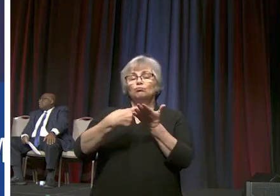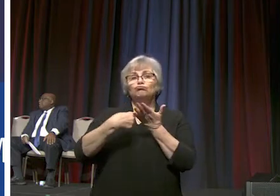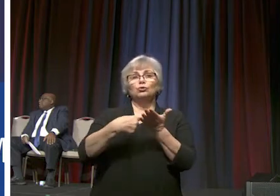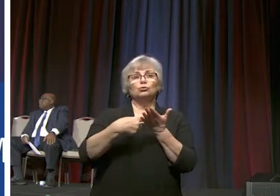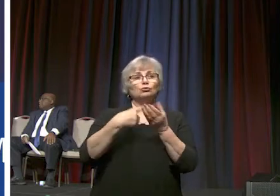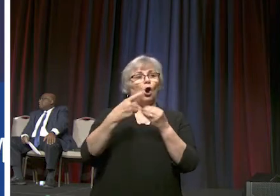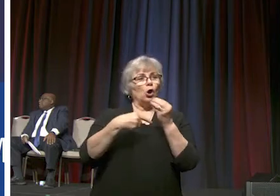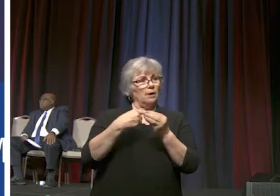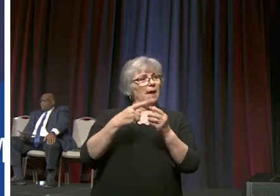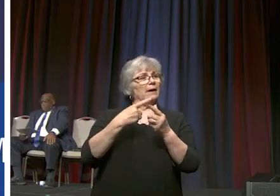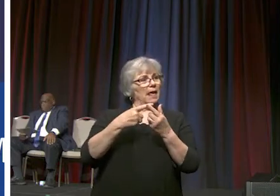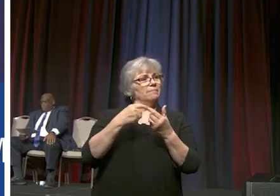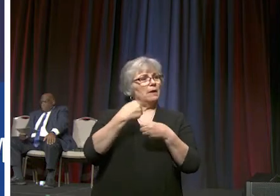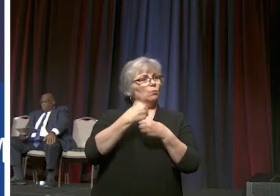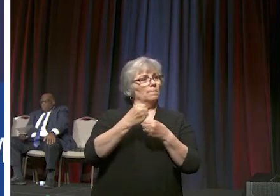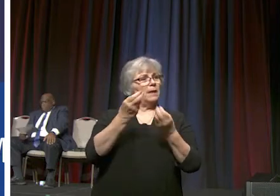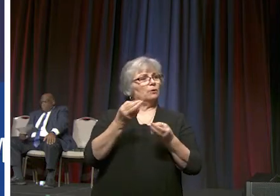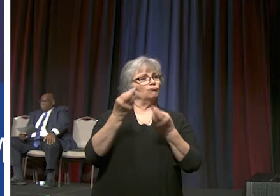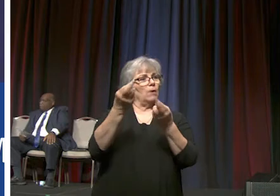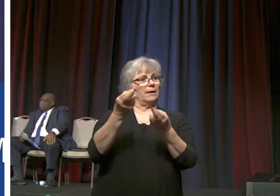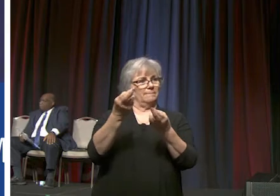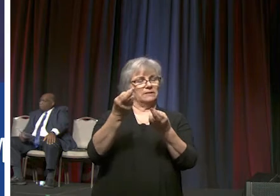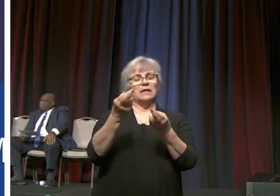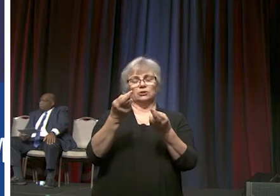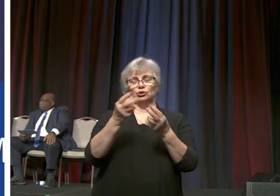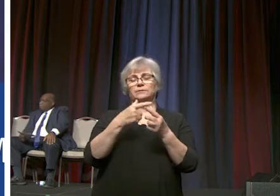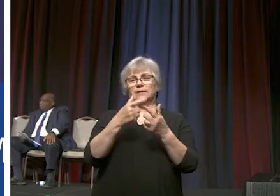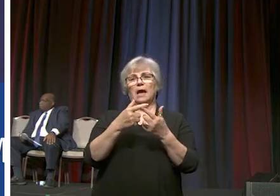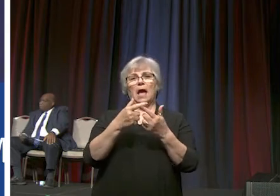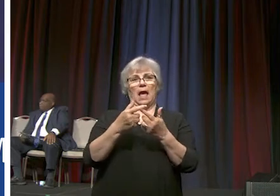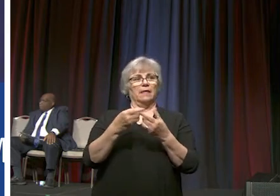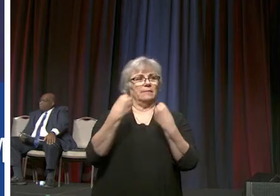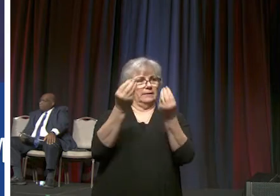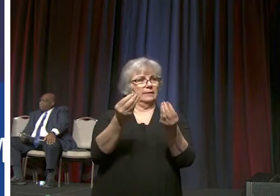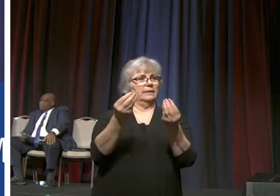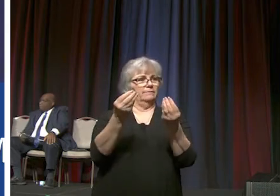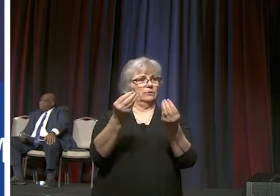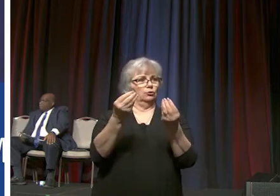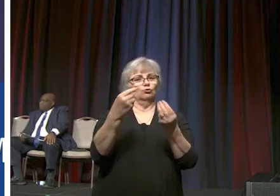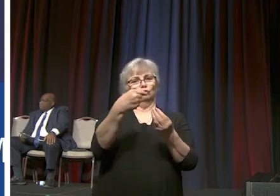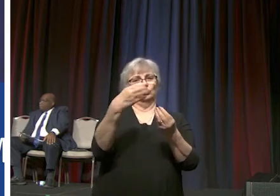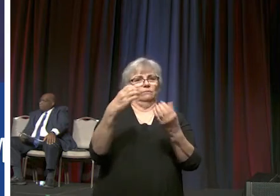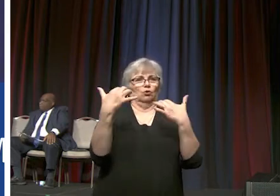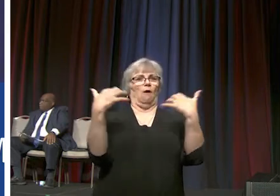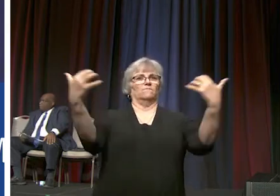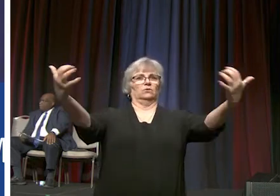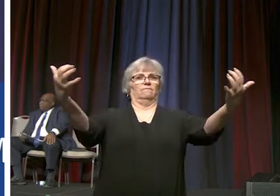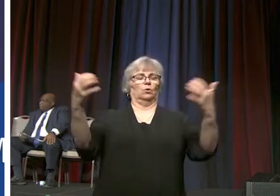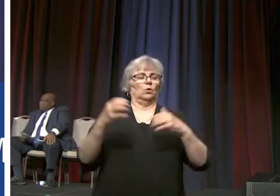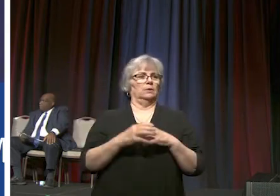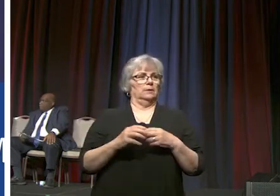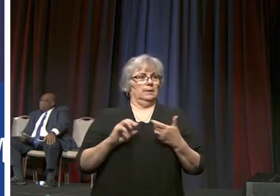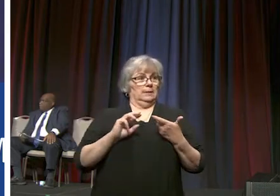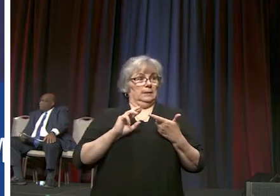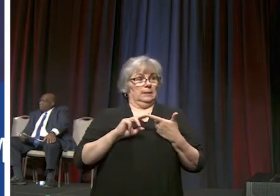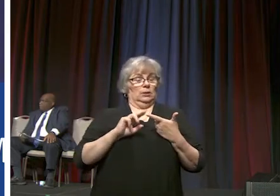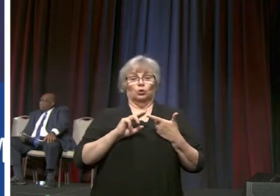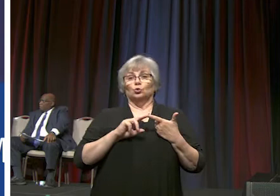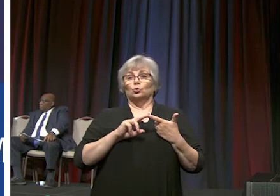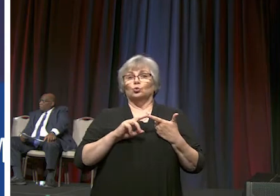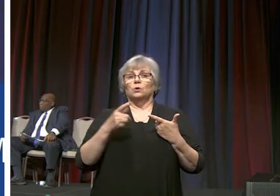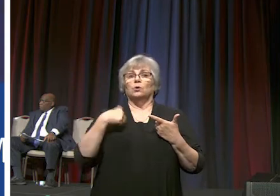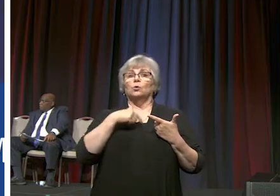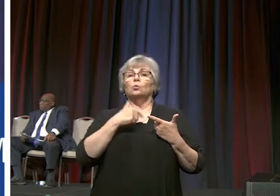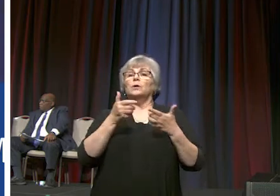about and make recommendations and put our recommendations to the floor of general conference that's one two we